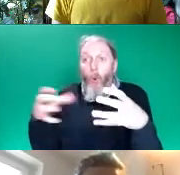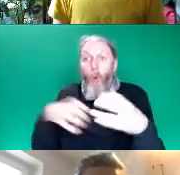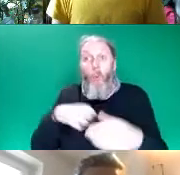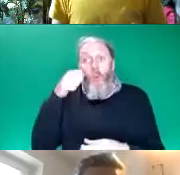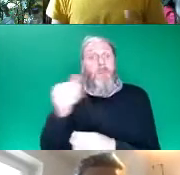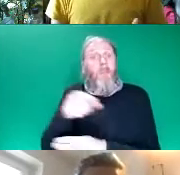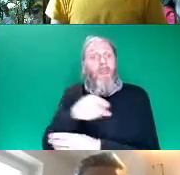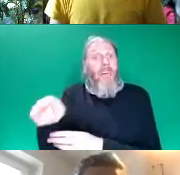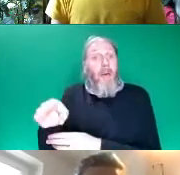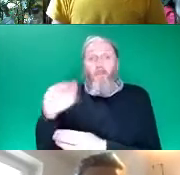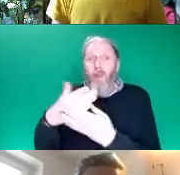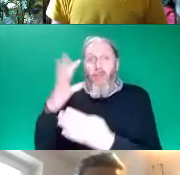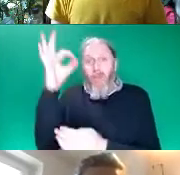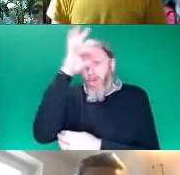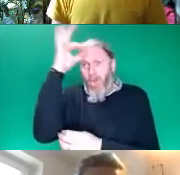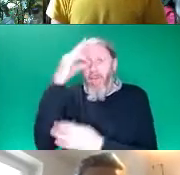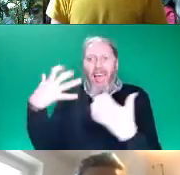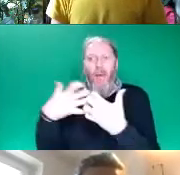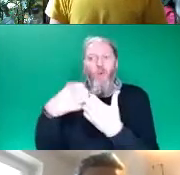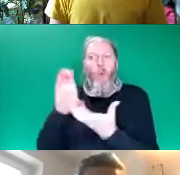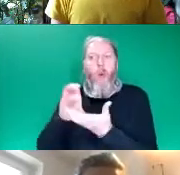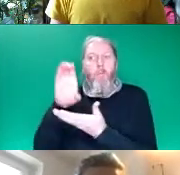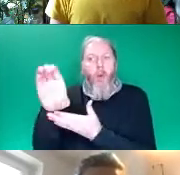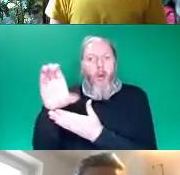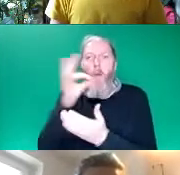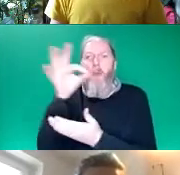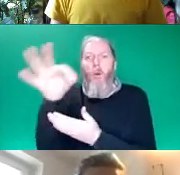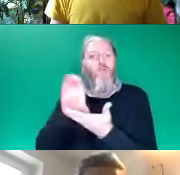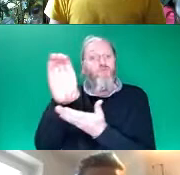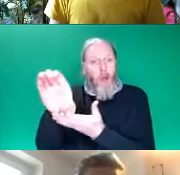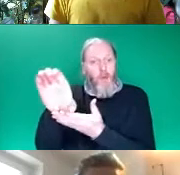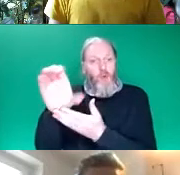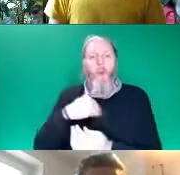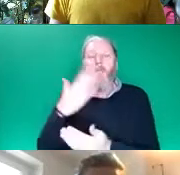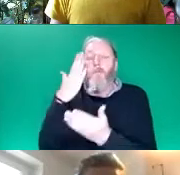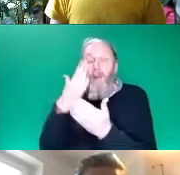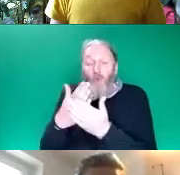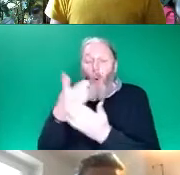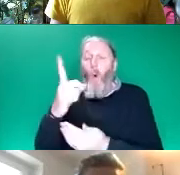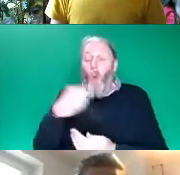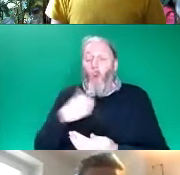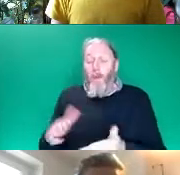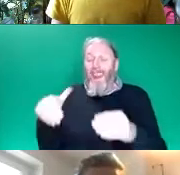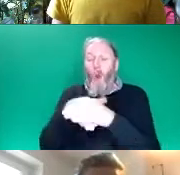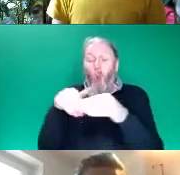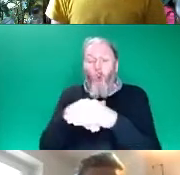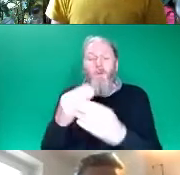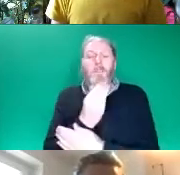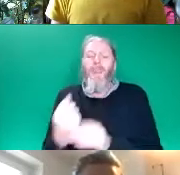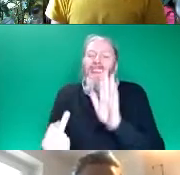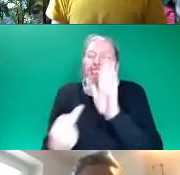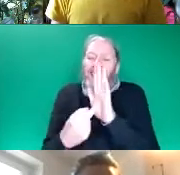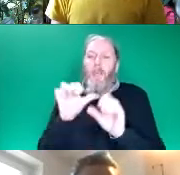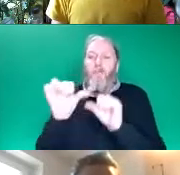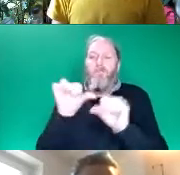so we designed our process to include all the key elements funding application and awards processes normally do and one of